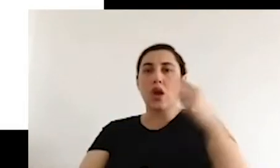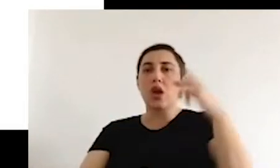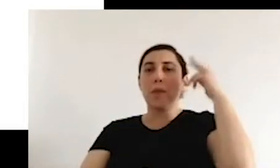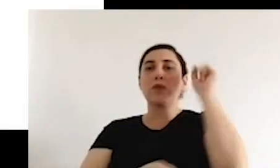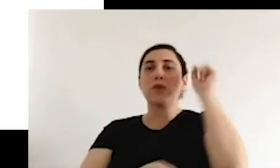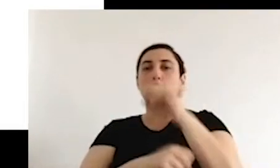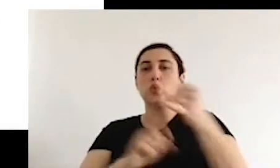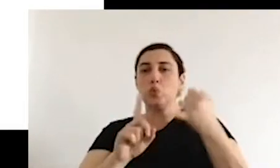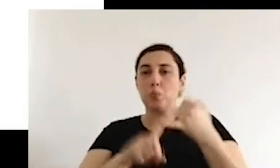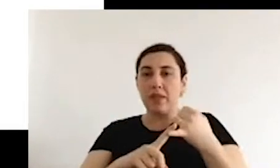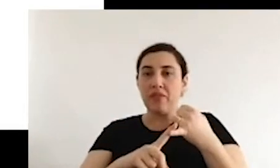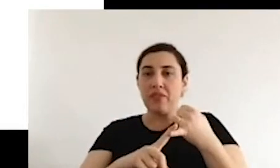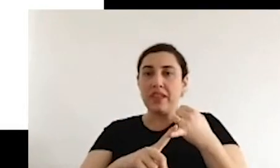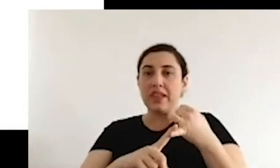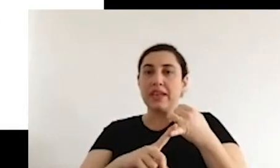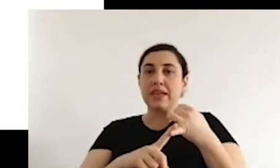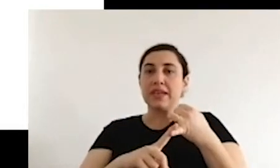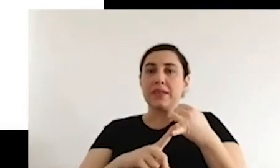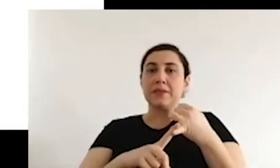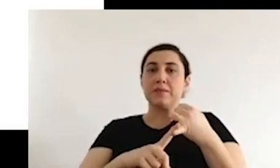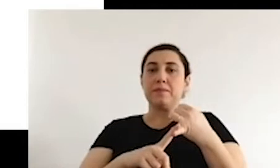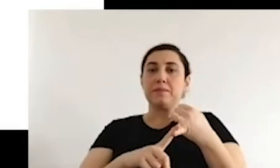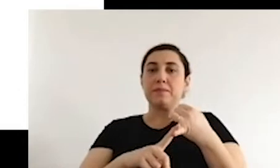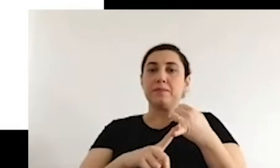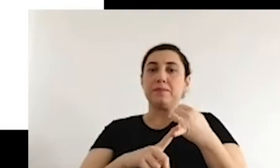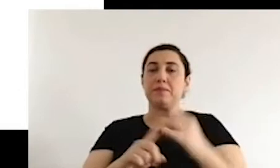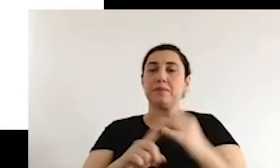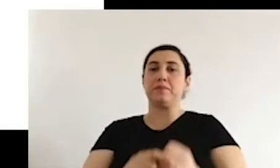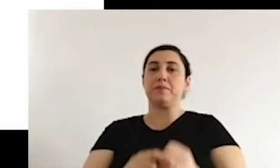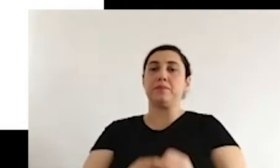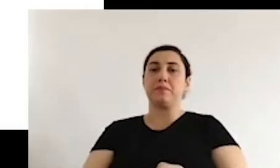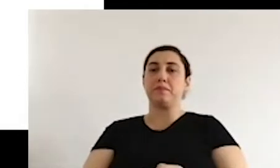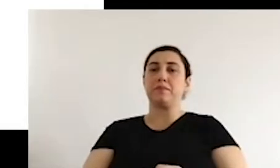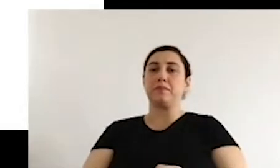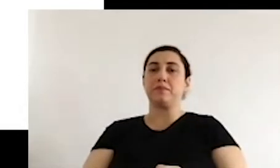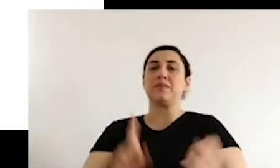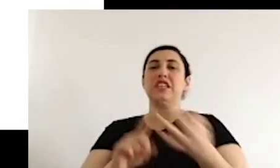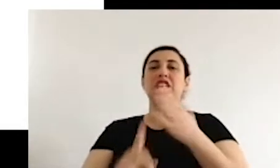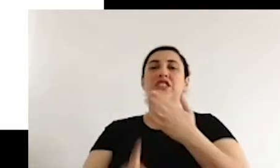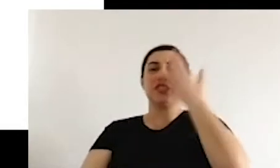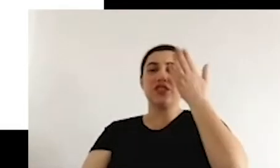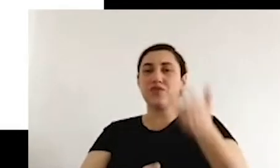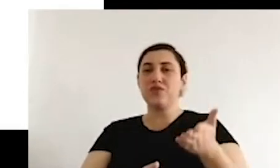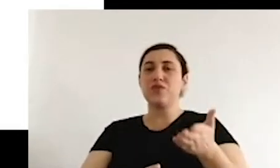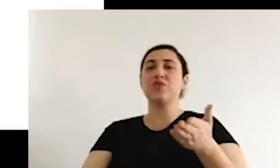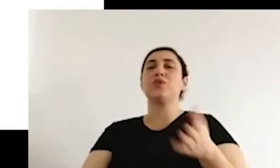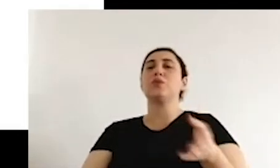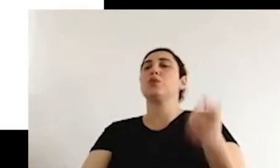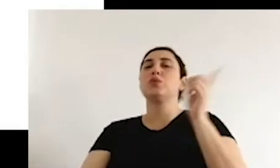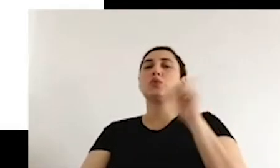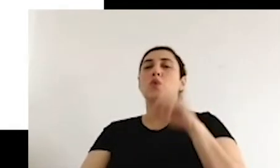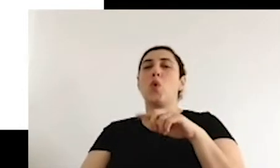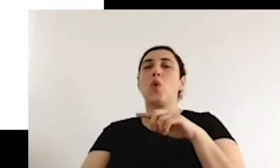standing out, racism, anti-migration,